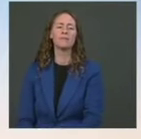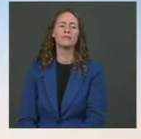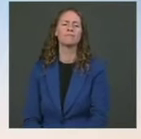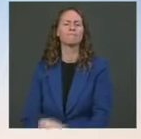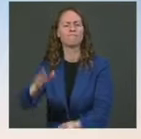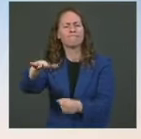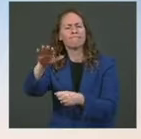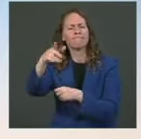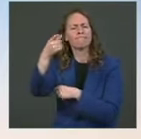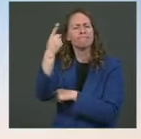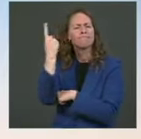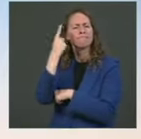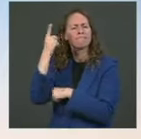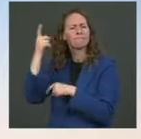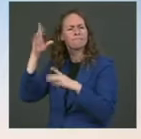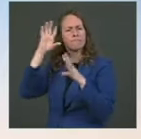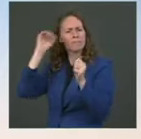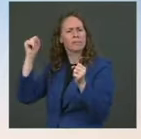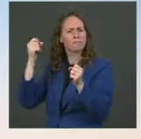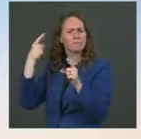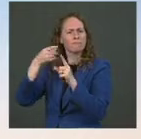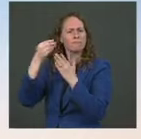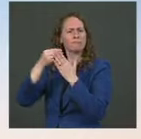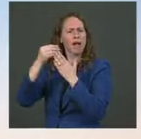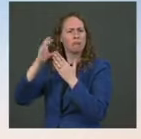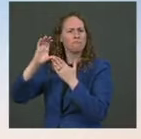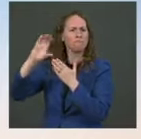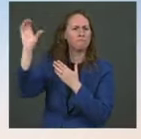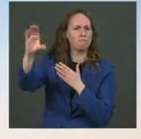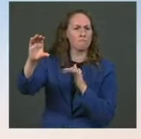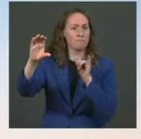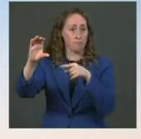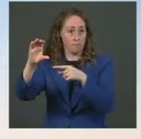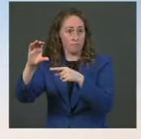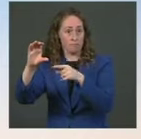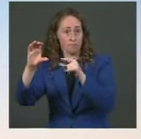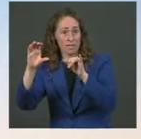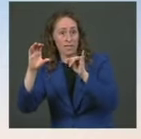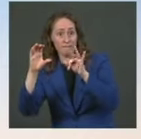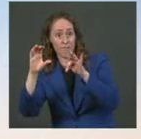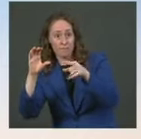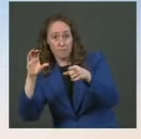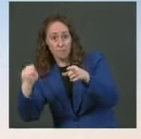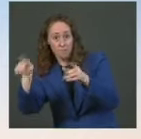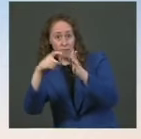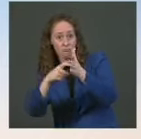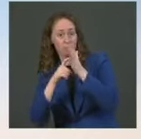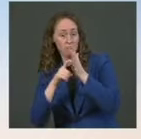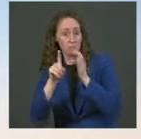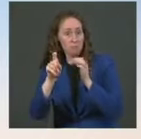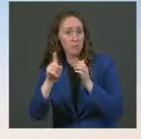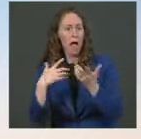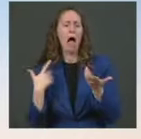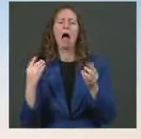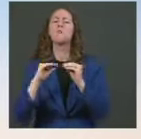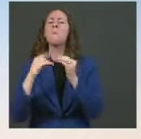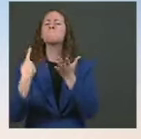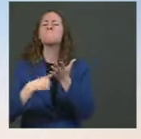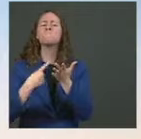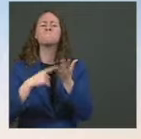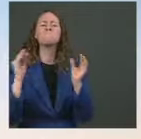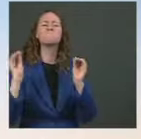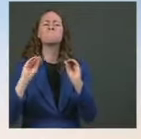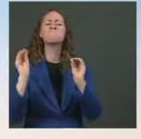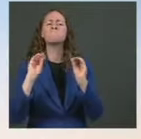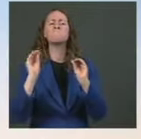to states who mandate this at the state level as well? I don't have anything else to preview or predict for you in terms of additional